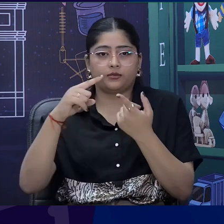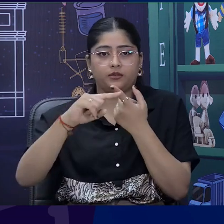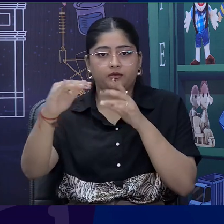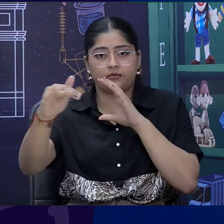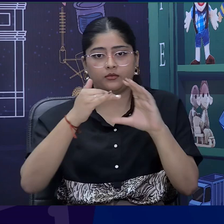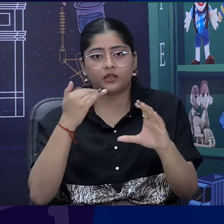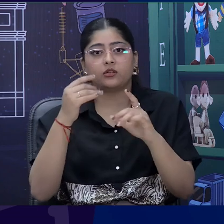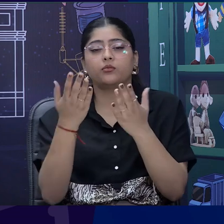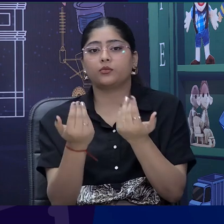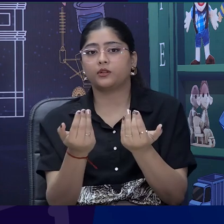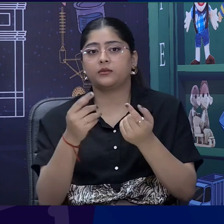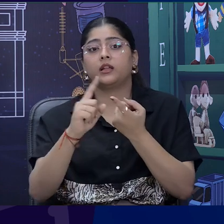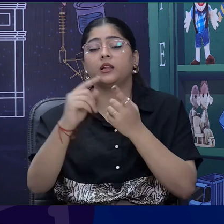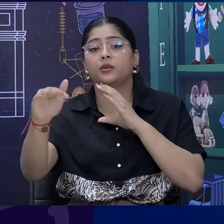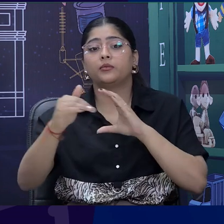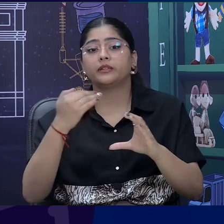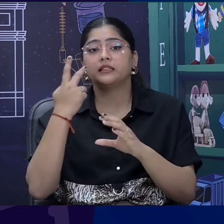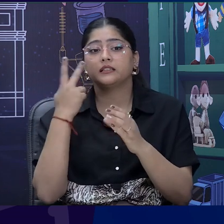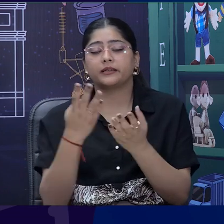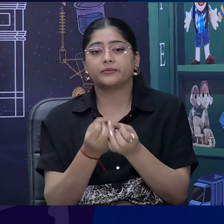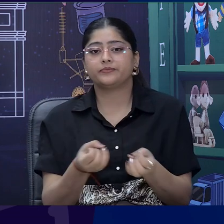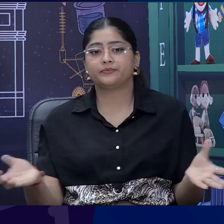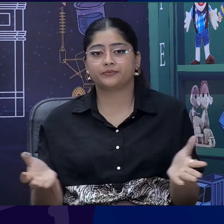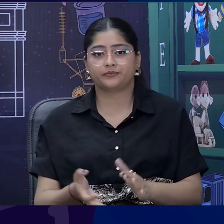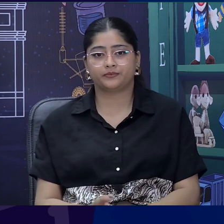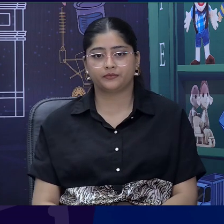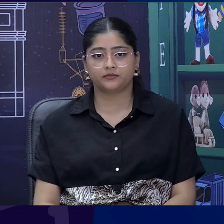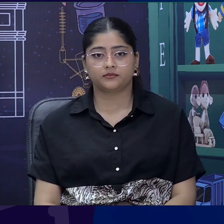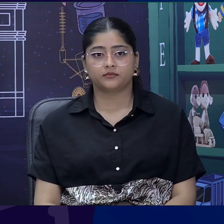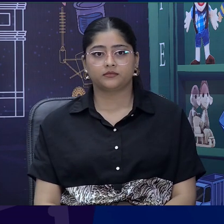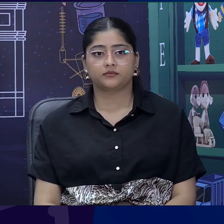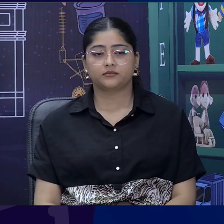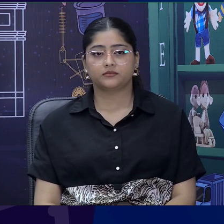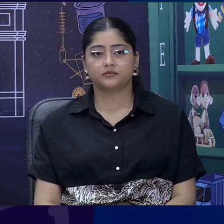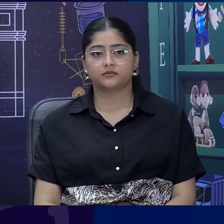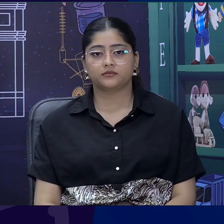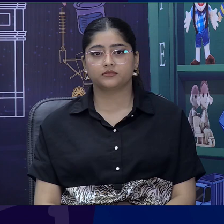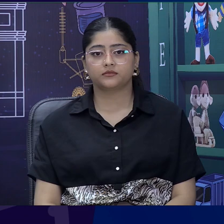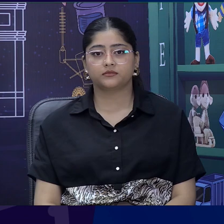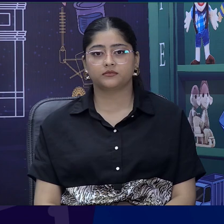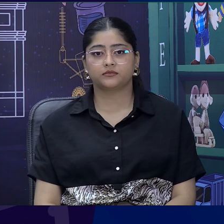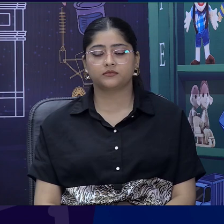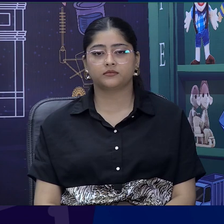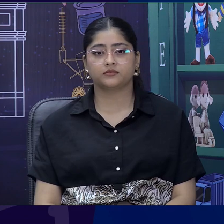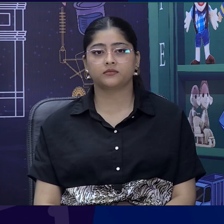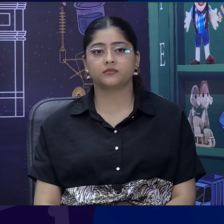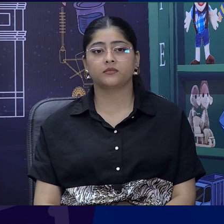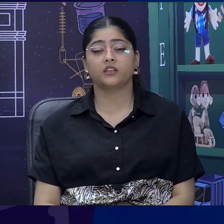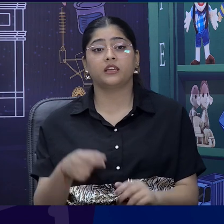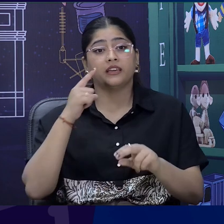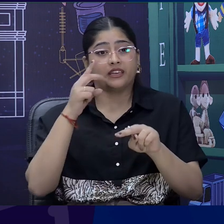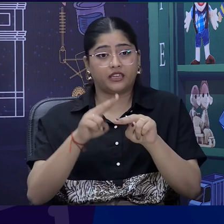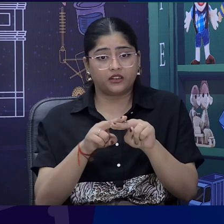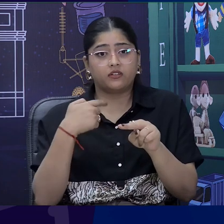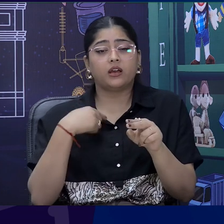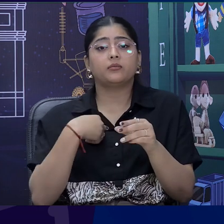well. Our email address is dth.class4-cit.nirc.in. And in case you have